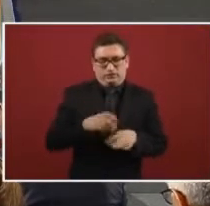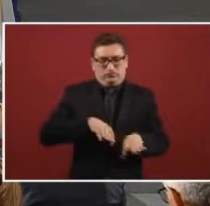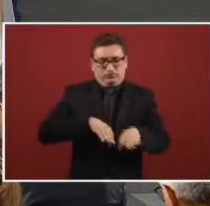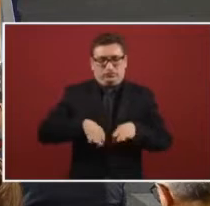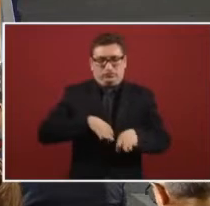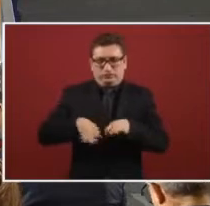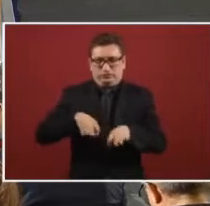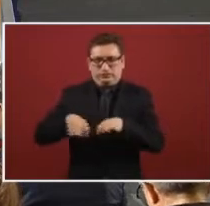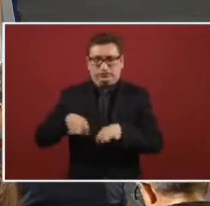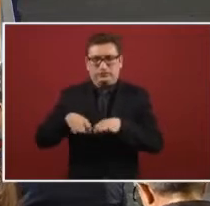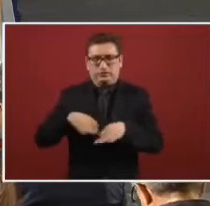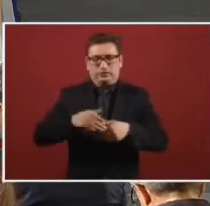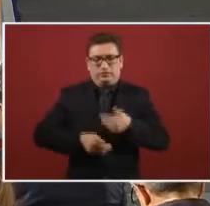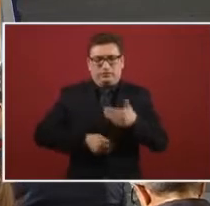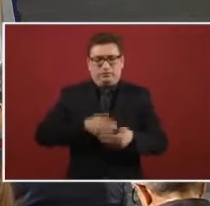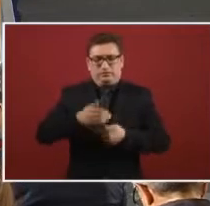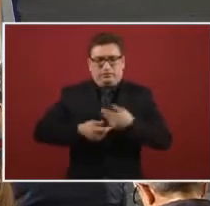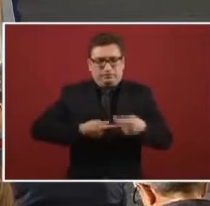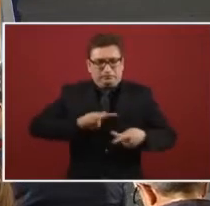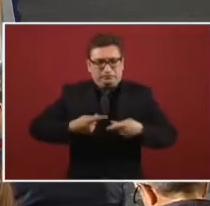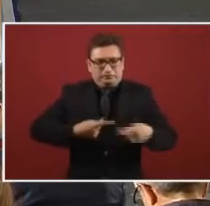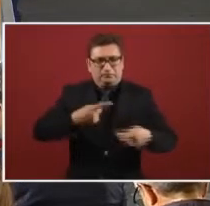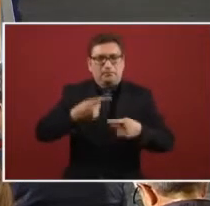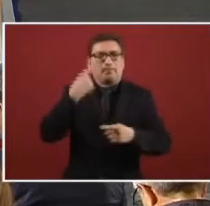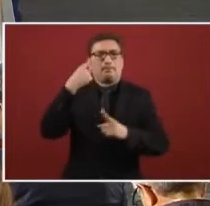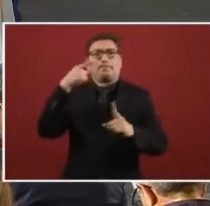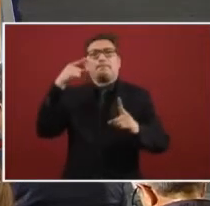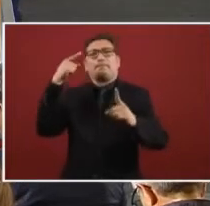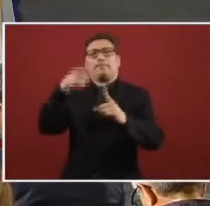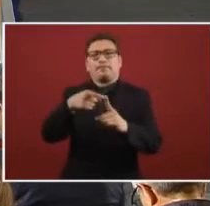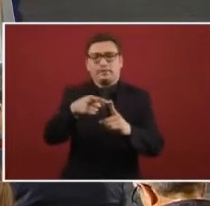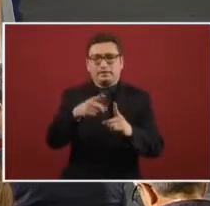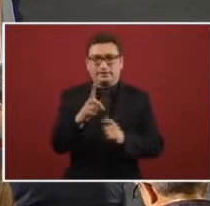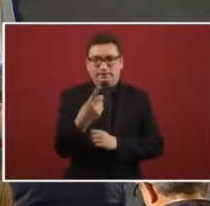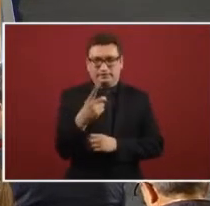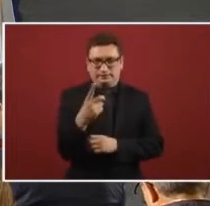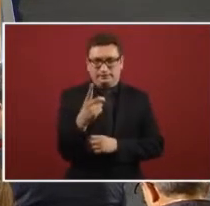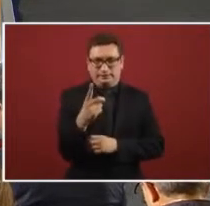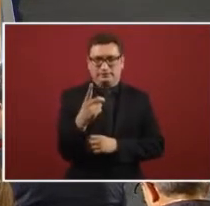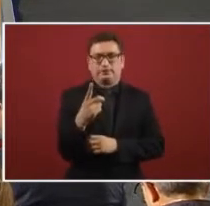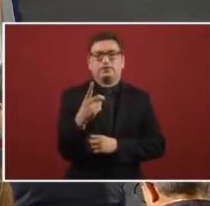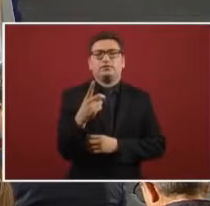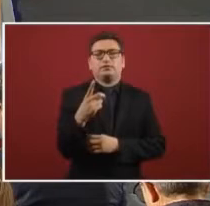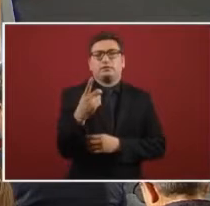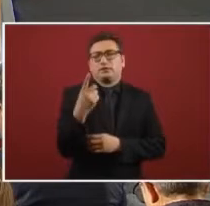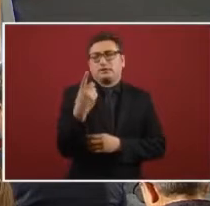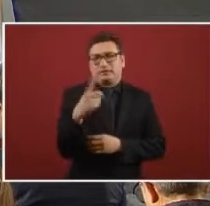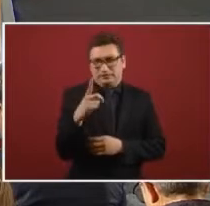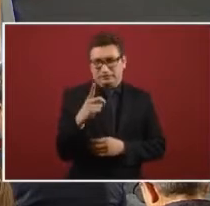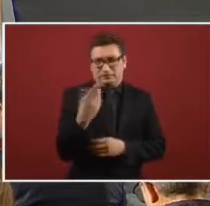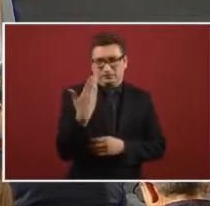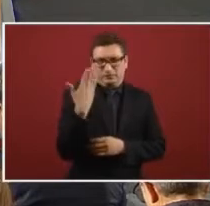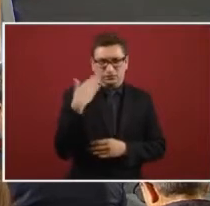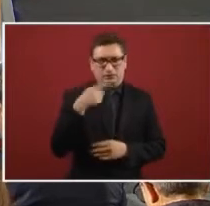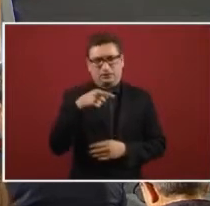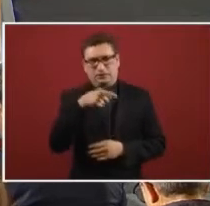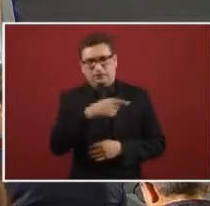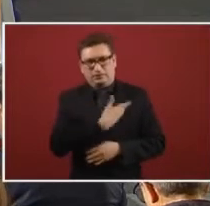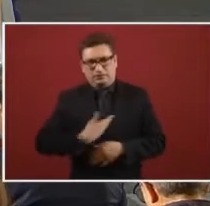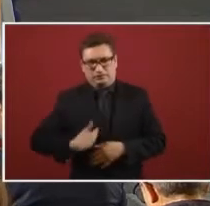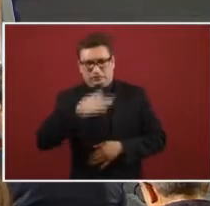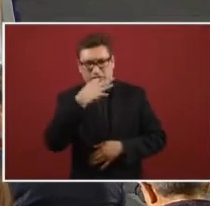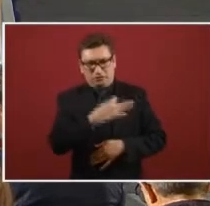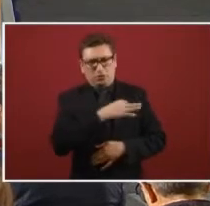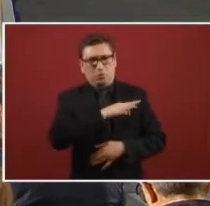general how we're working and how we're preparing to close in December such as we had